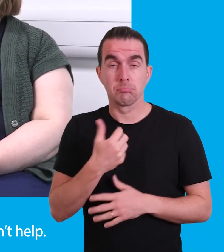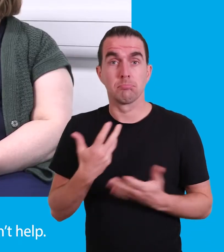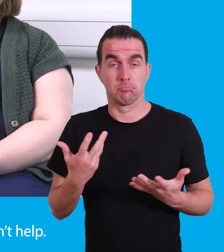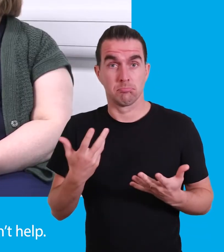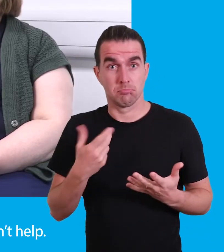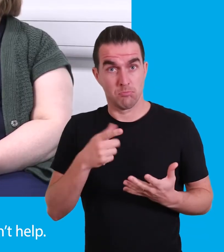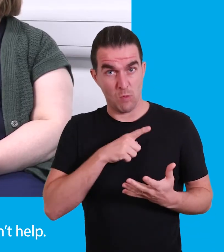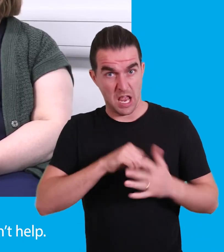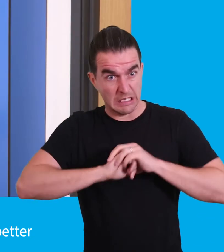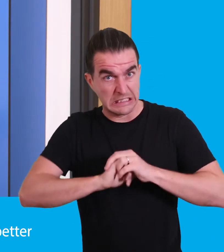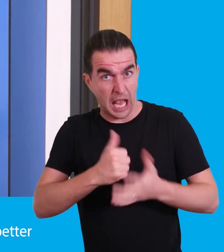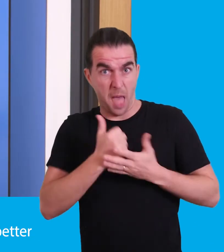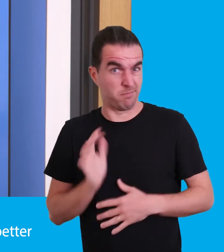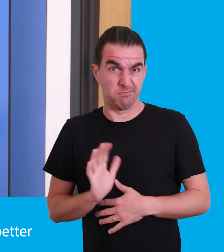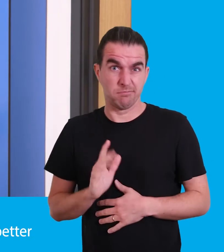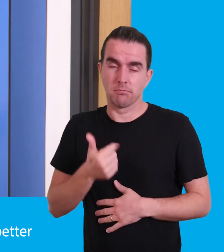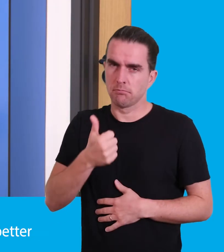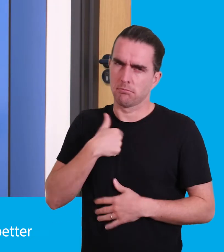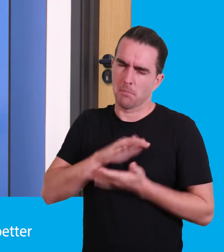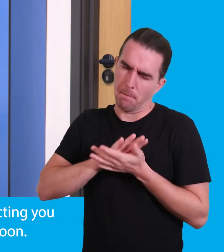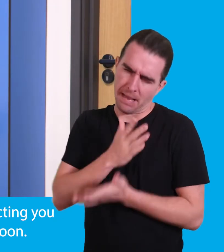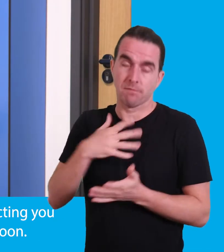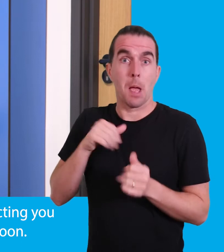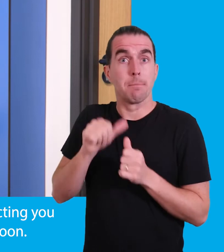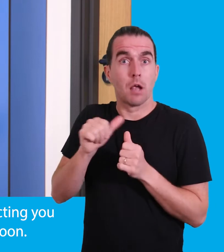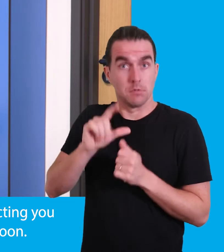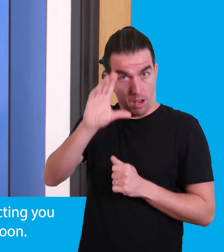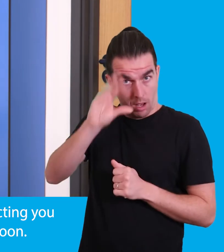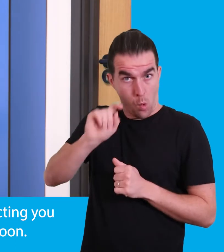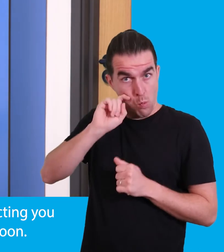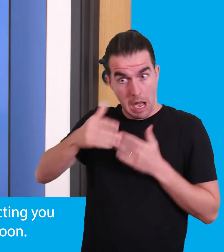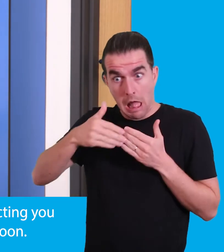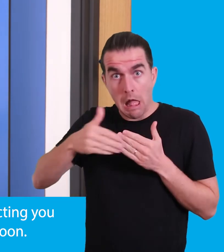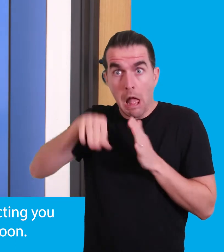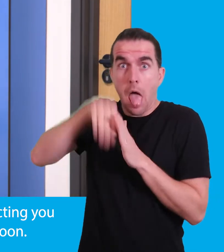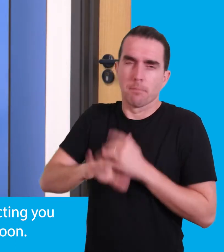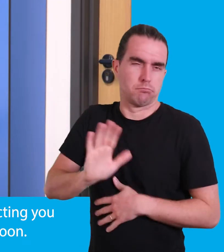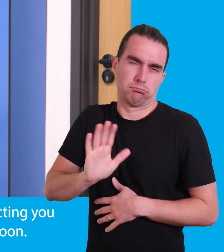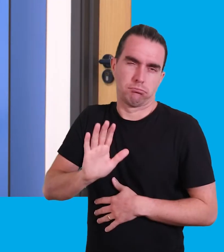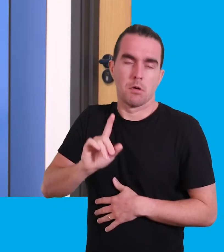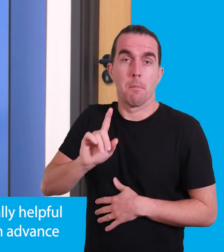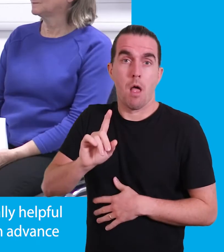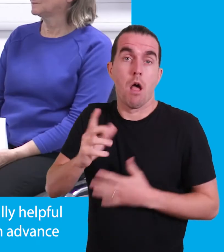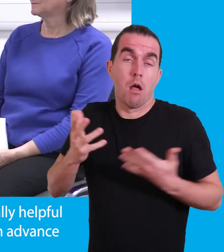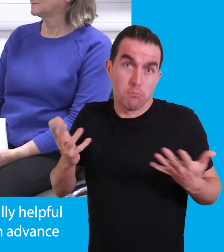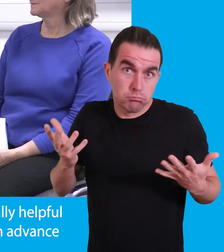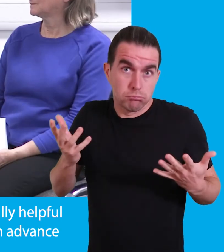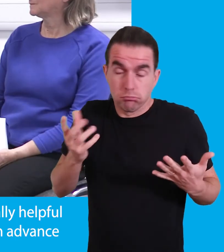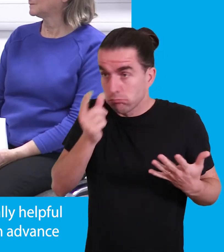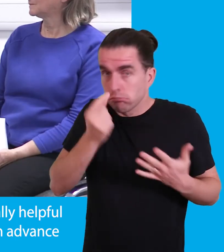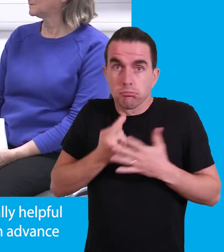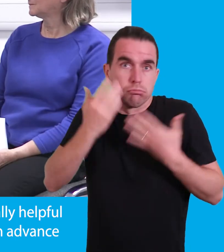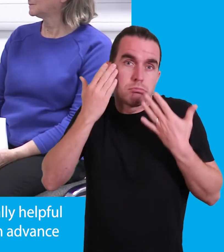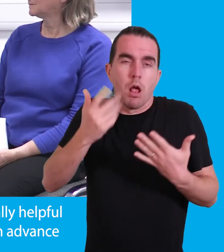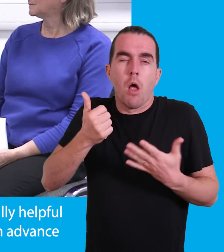So a treatment won't help. I'm pleased you're feeling better and I must say I'm not expecting you to get poorly any time soon. But nevertheless, it's been